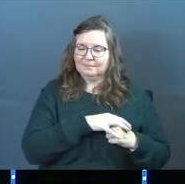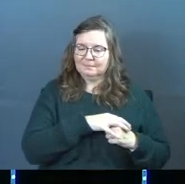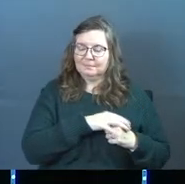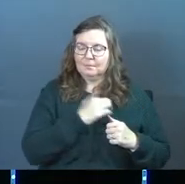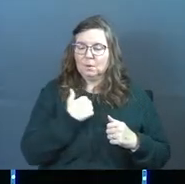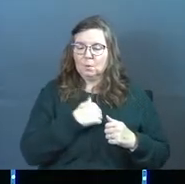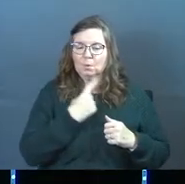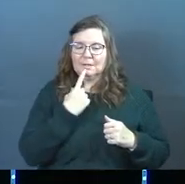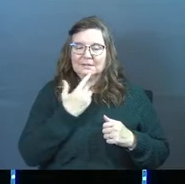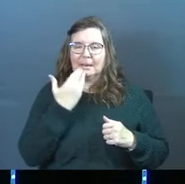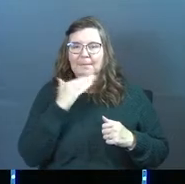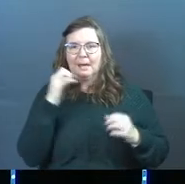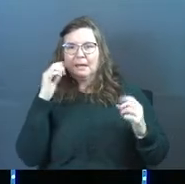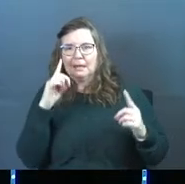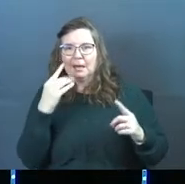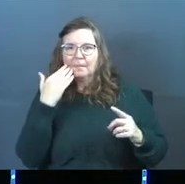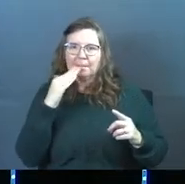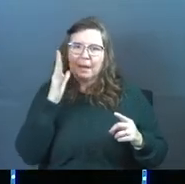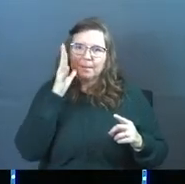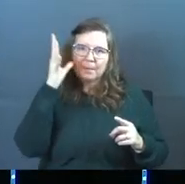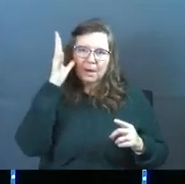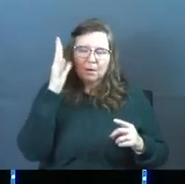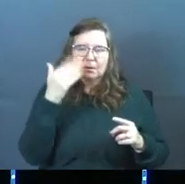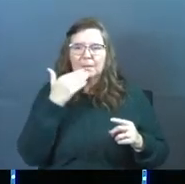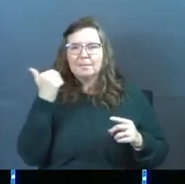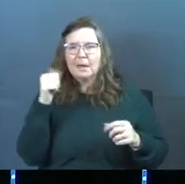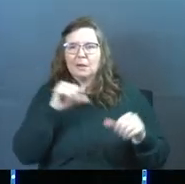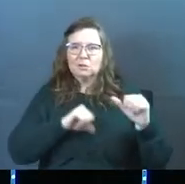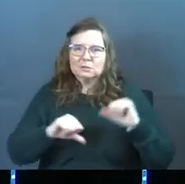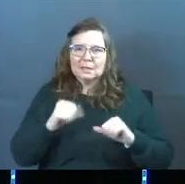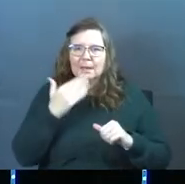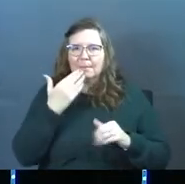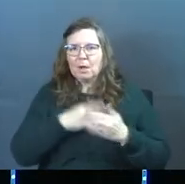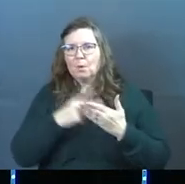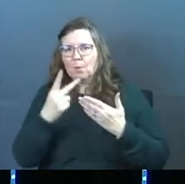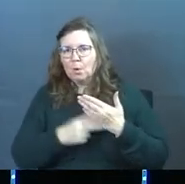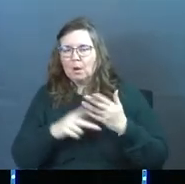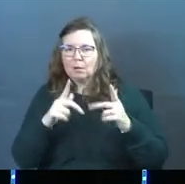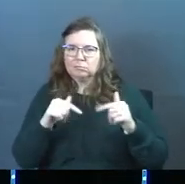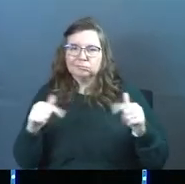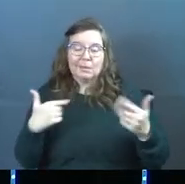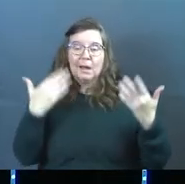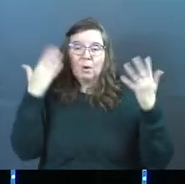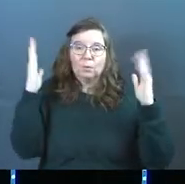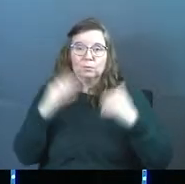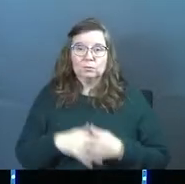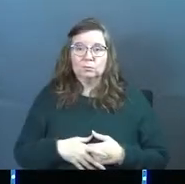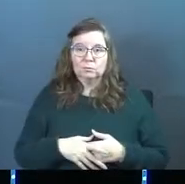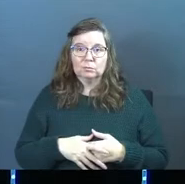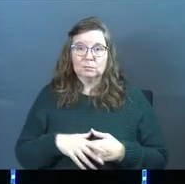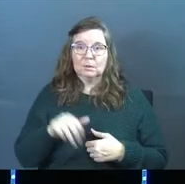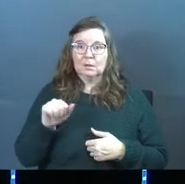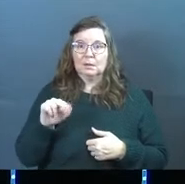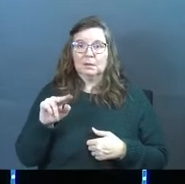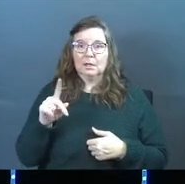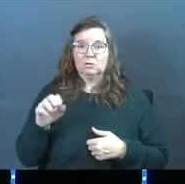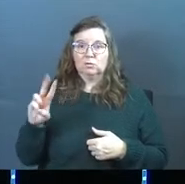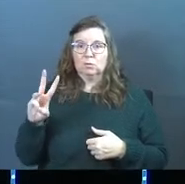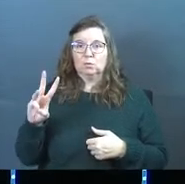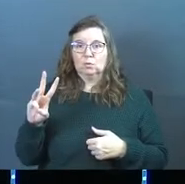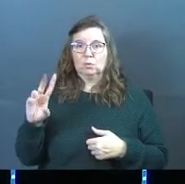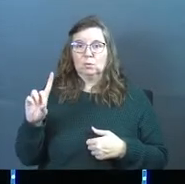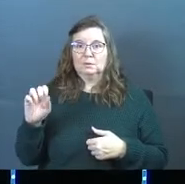We say bad education, bad parenting, better science, better programs. I don't know. Andrew Delbanco,